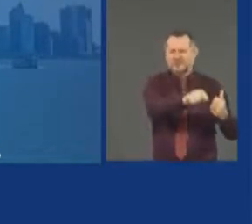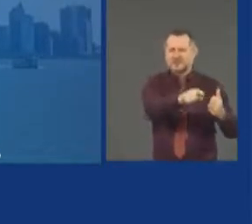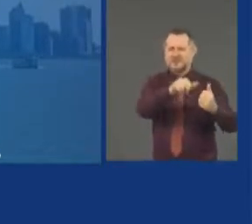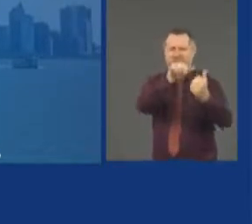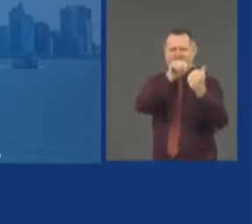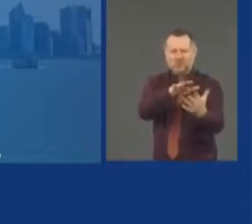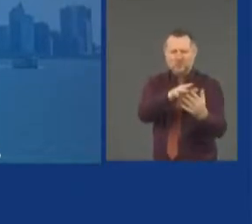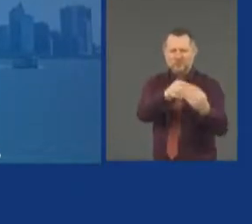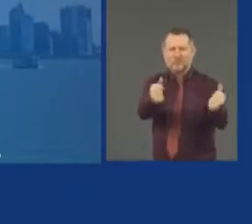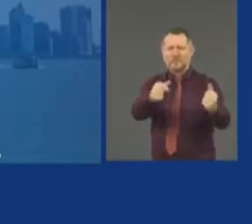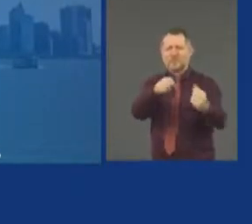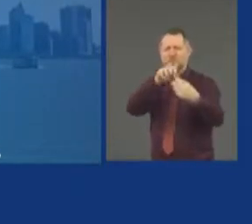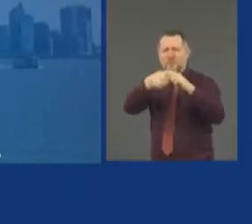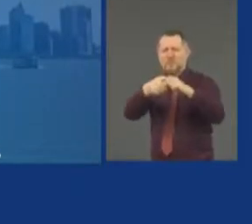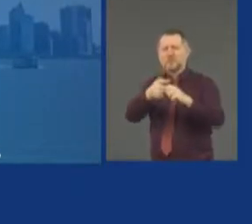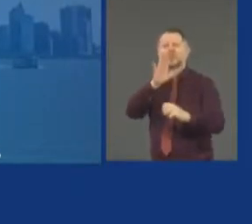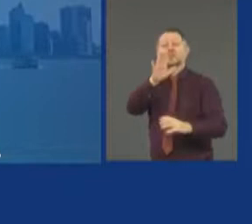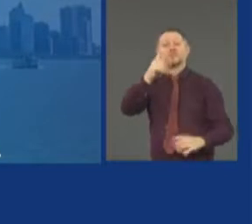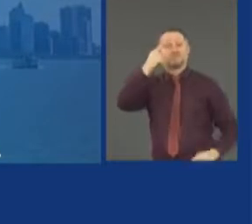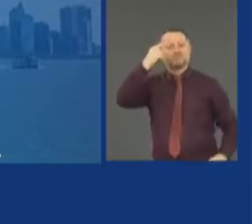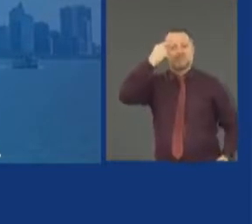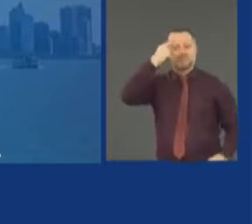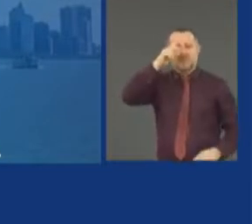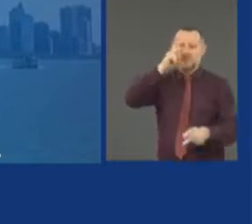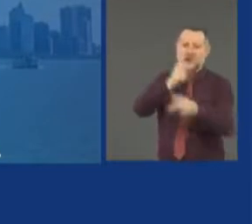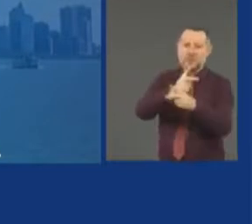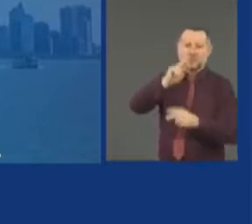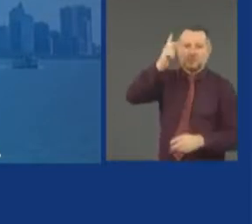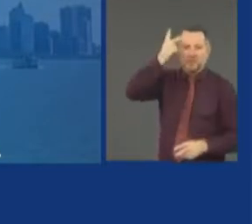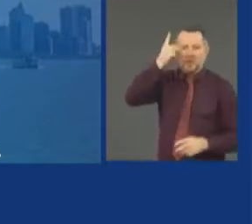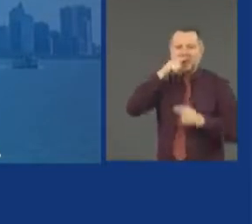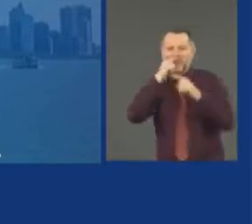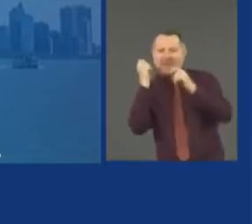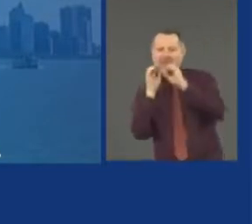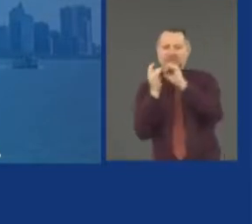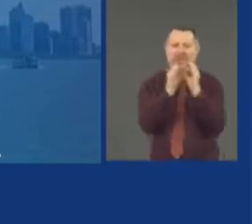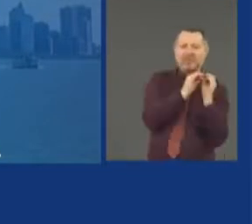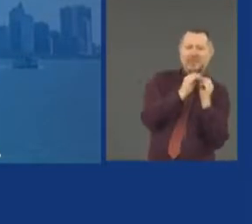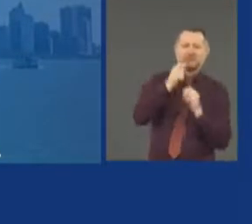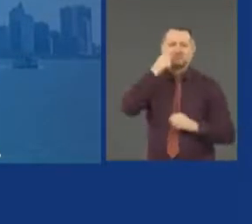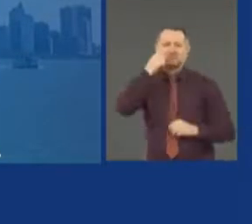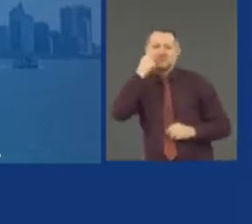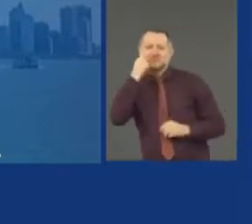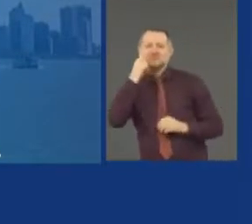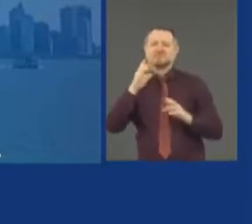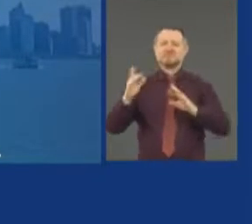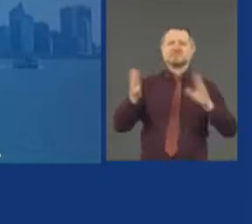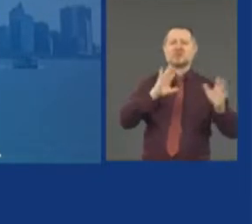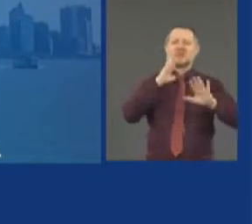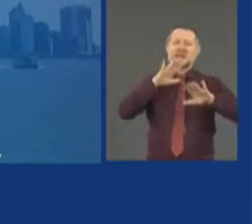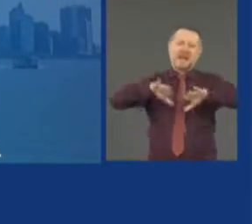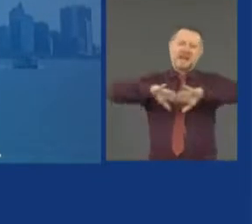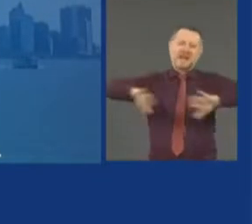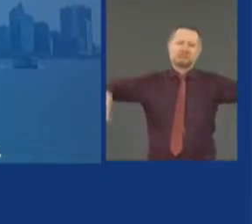and the ugliness and the racism out of it. Use this.